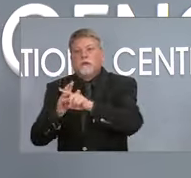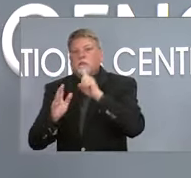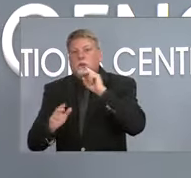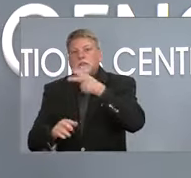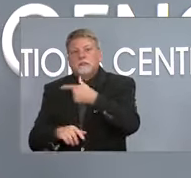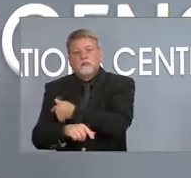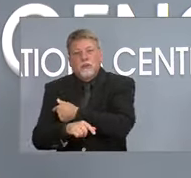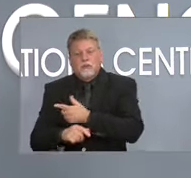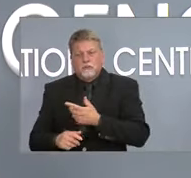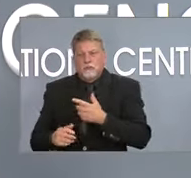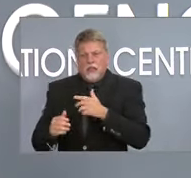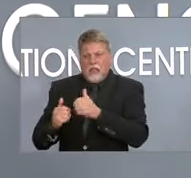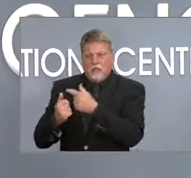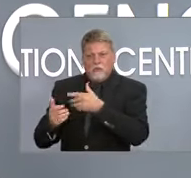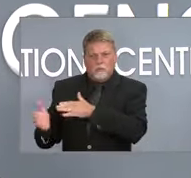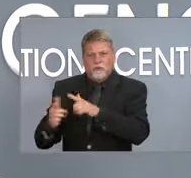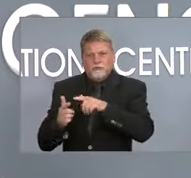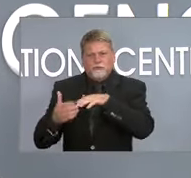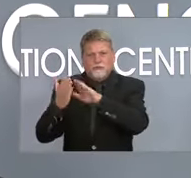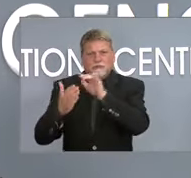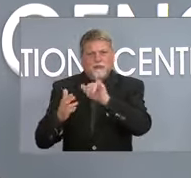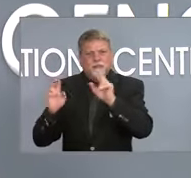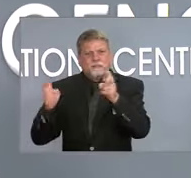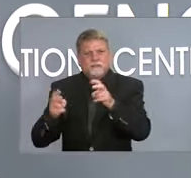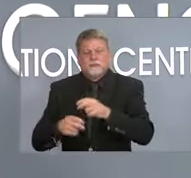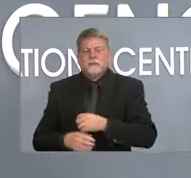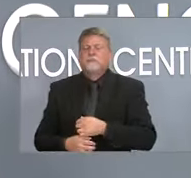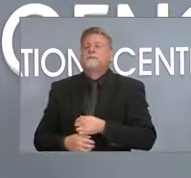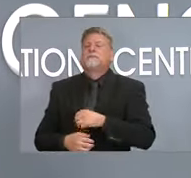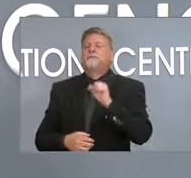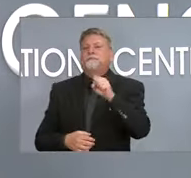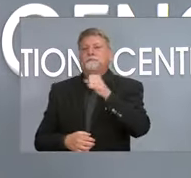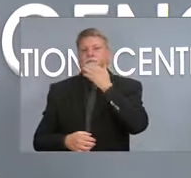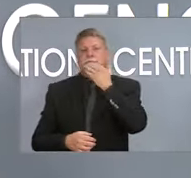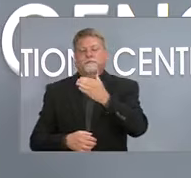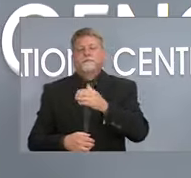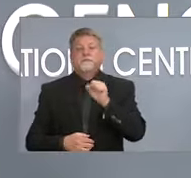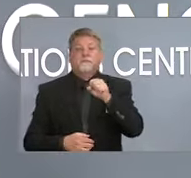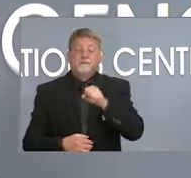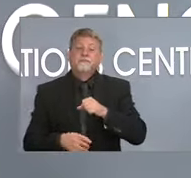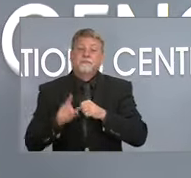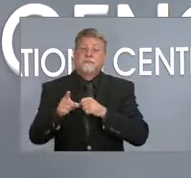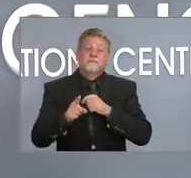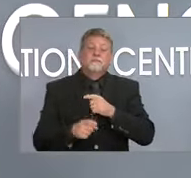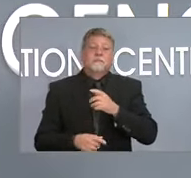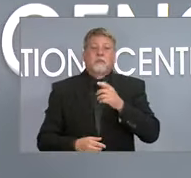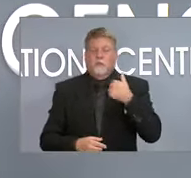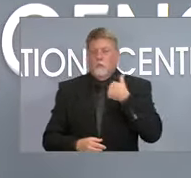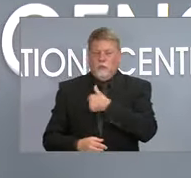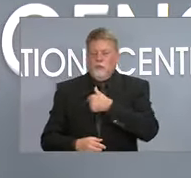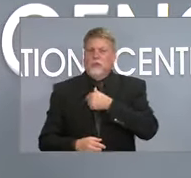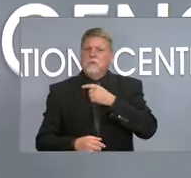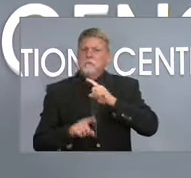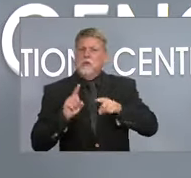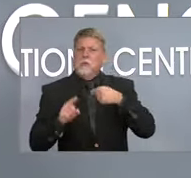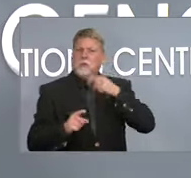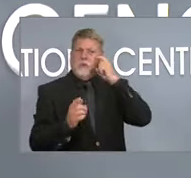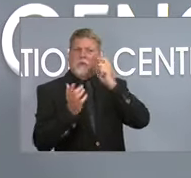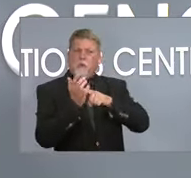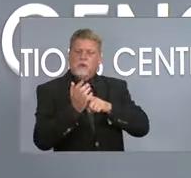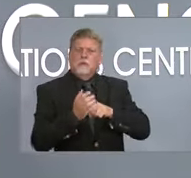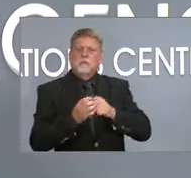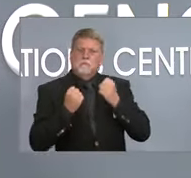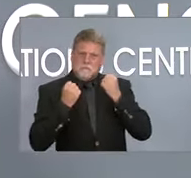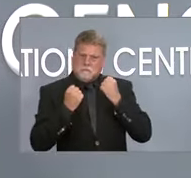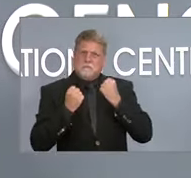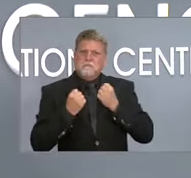the full cycle? Sure. Thanks, Ashley. So what we are seeing a very, very high compliance rate with when someone gets the